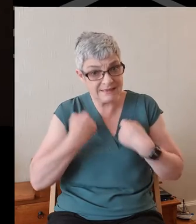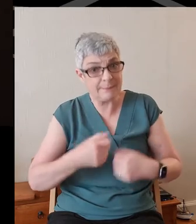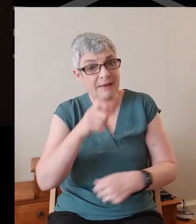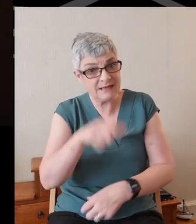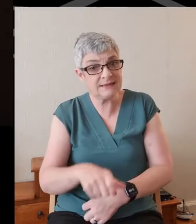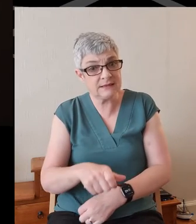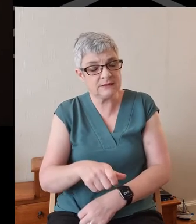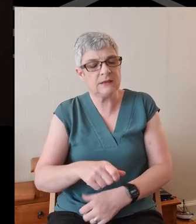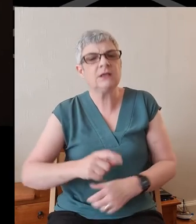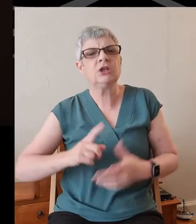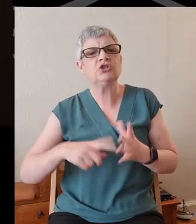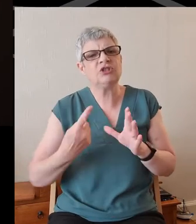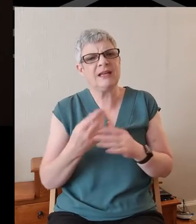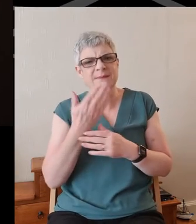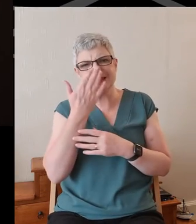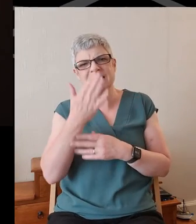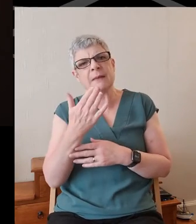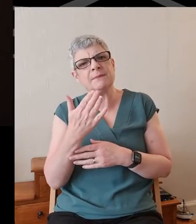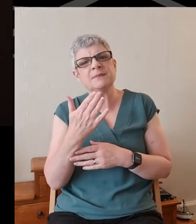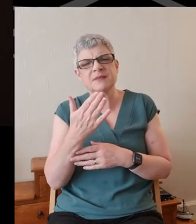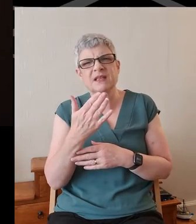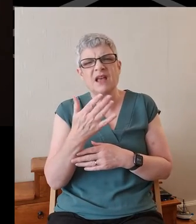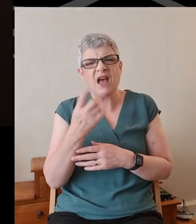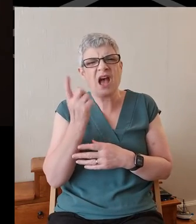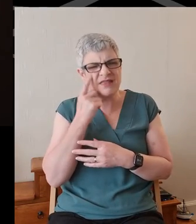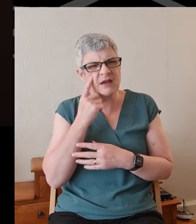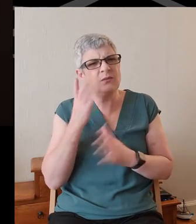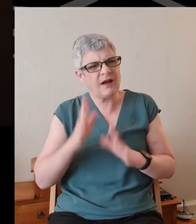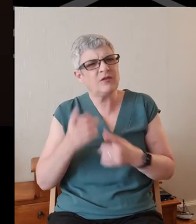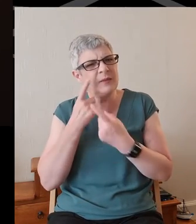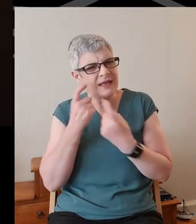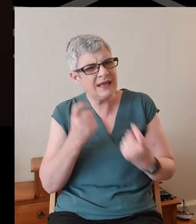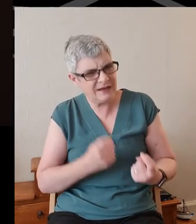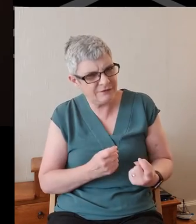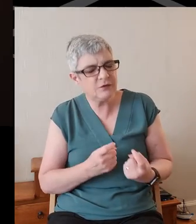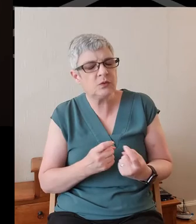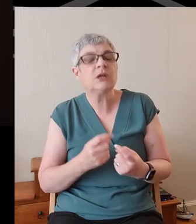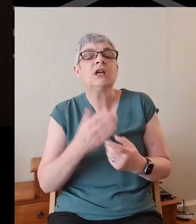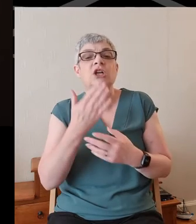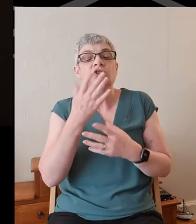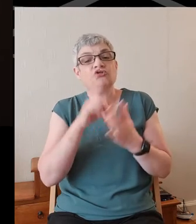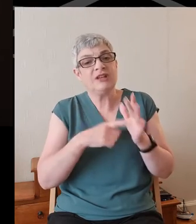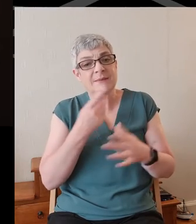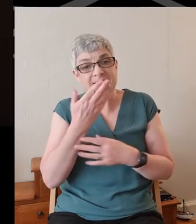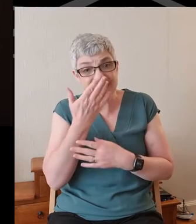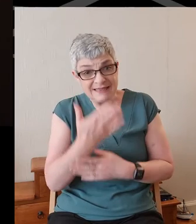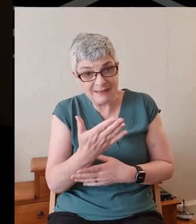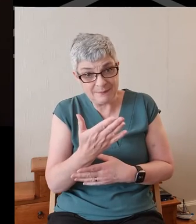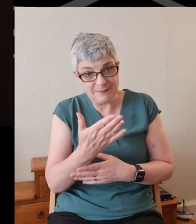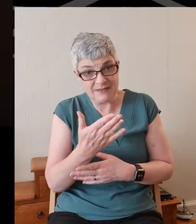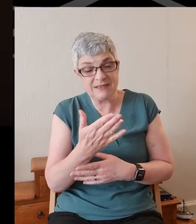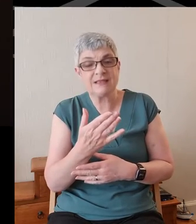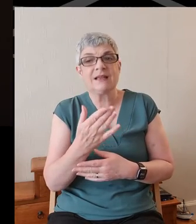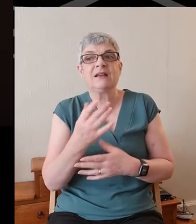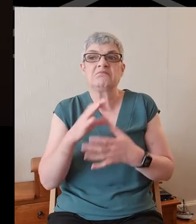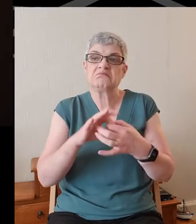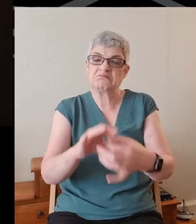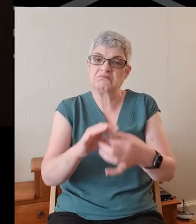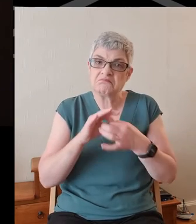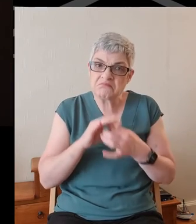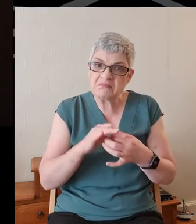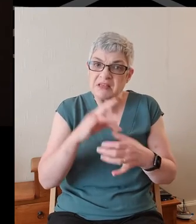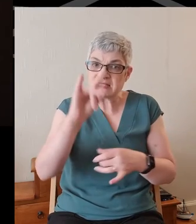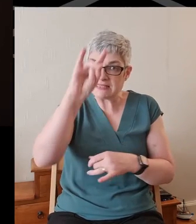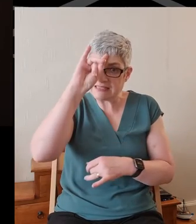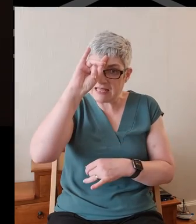James seems, and we need a bit of caution here, James seems to be making a connection between sin and